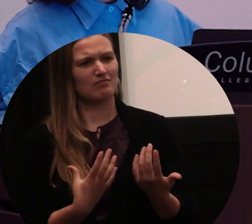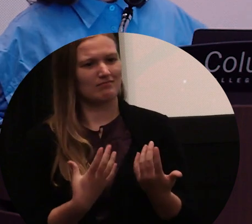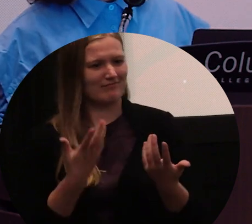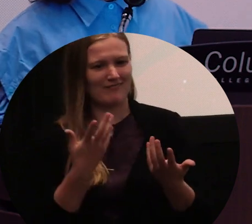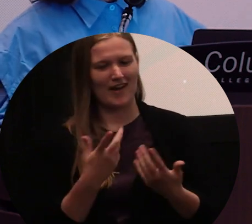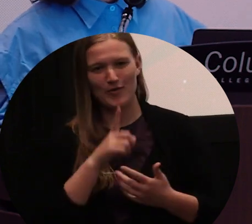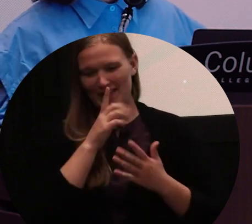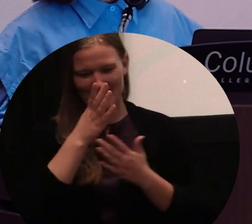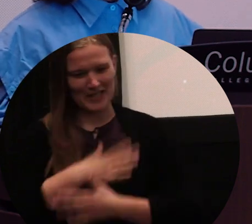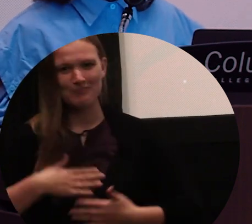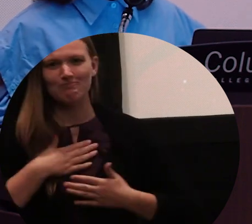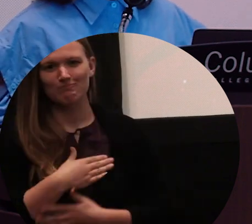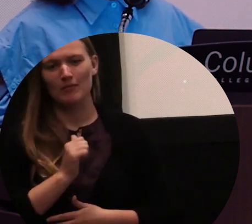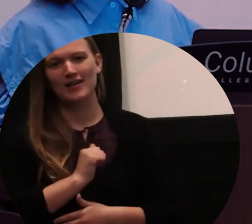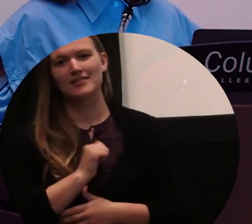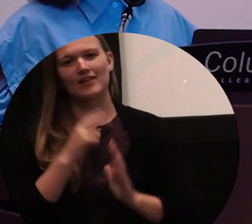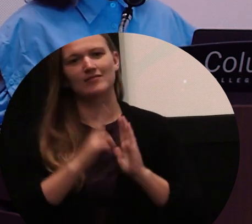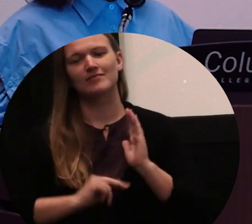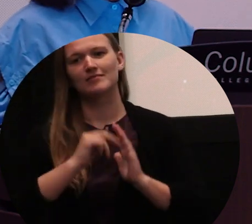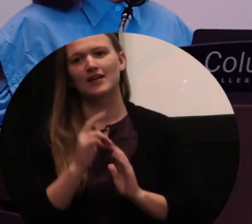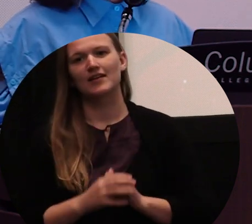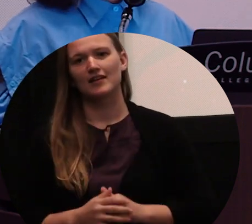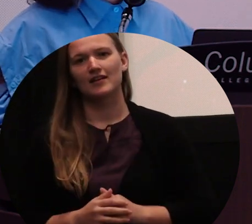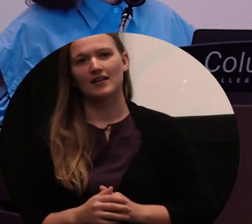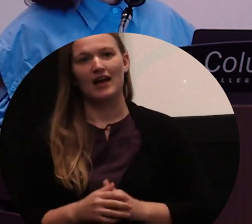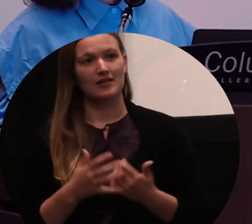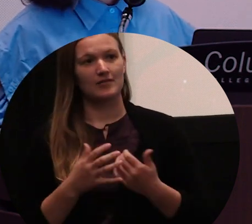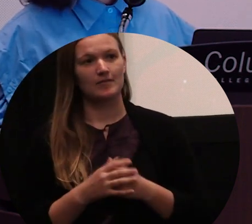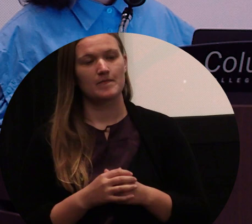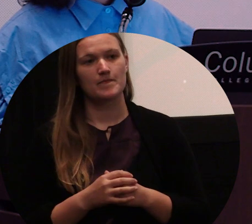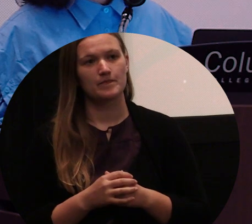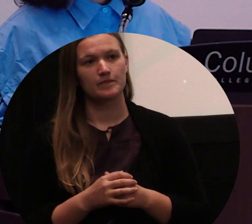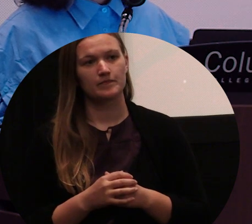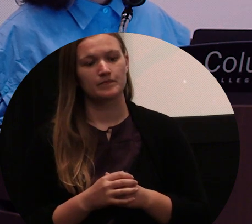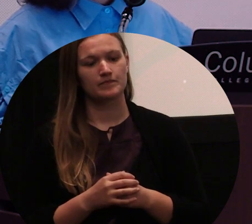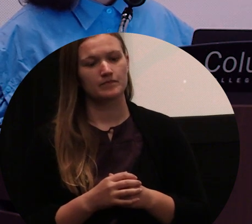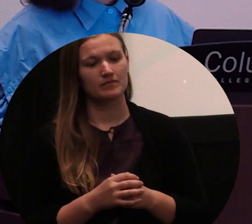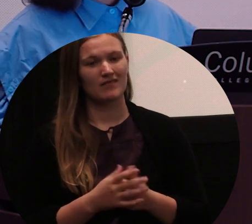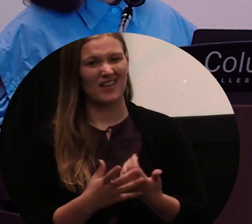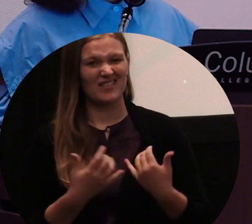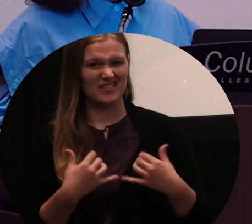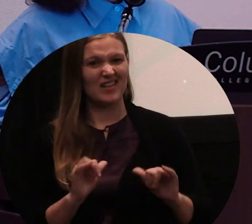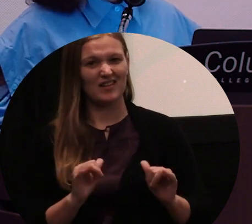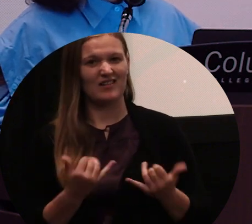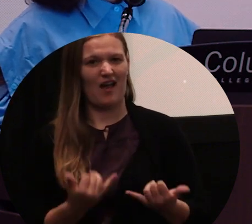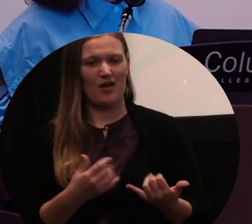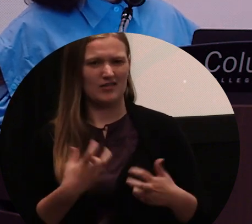enjoy during a really, you know, and continues to be a very difficult time. And